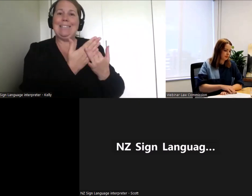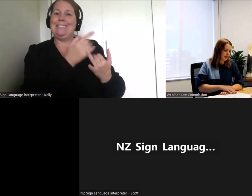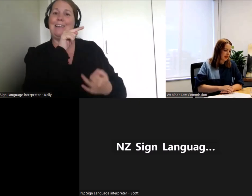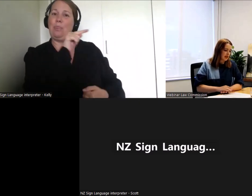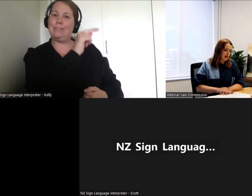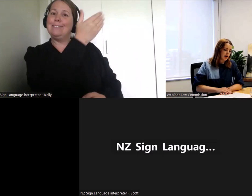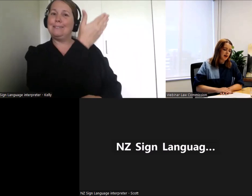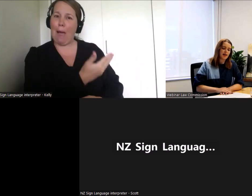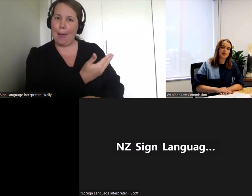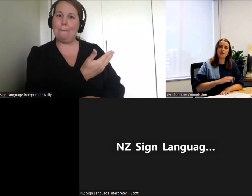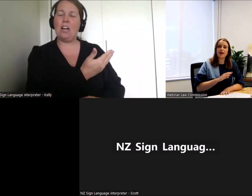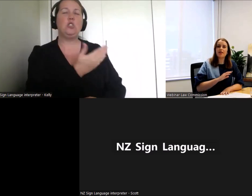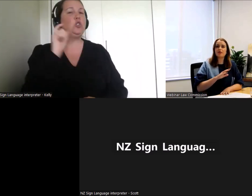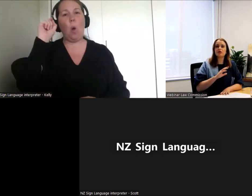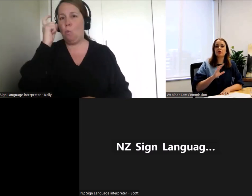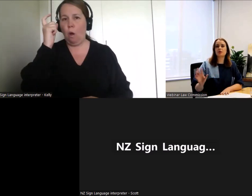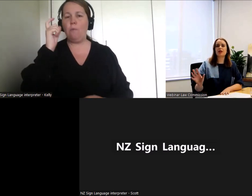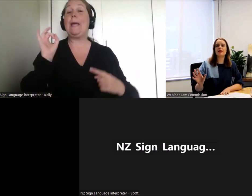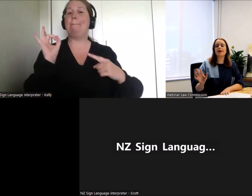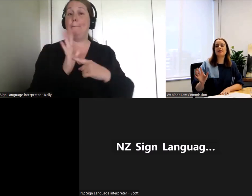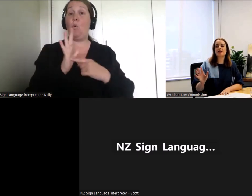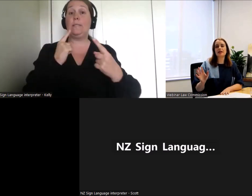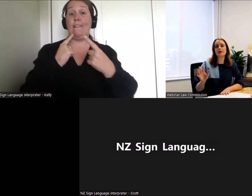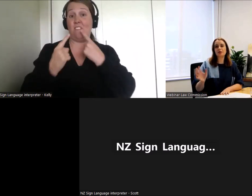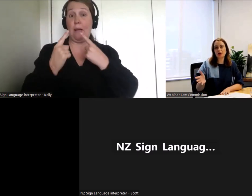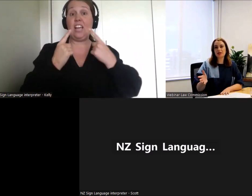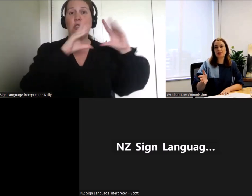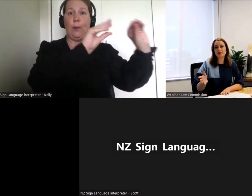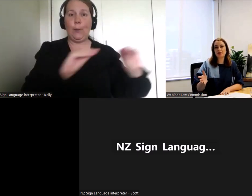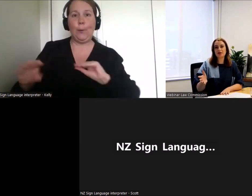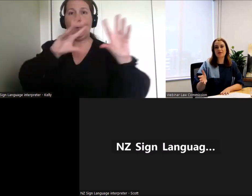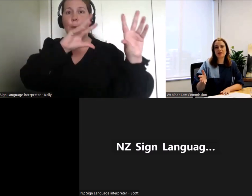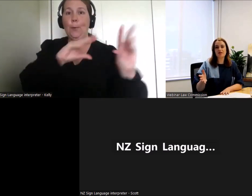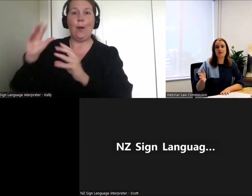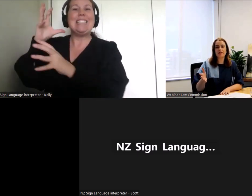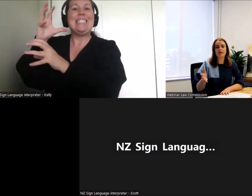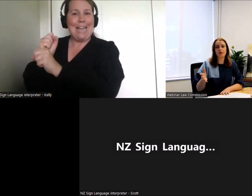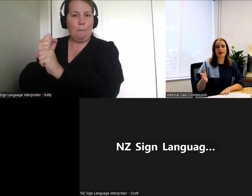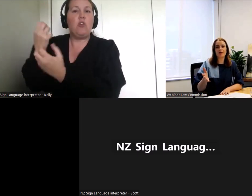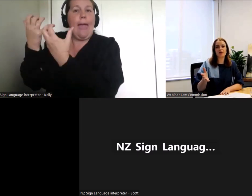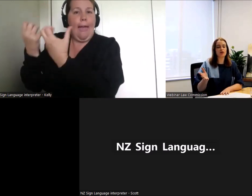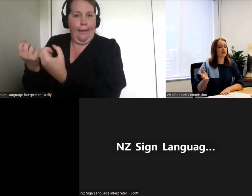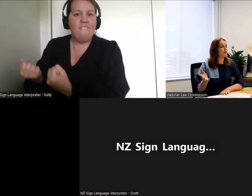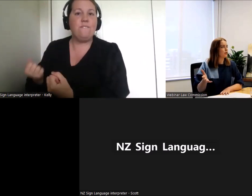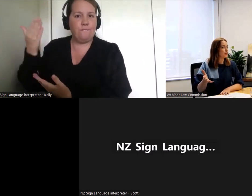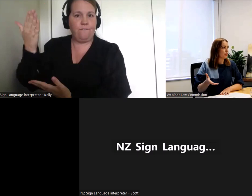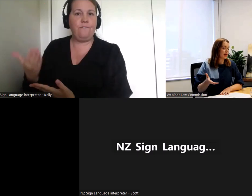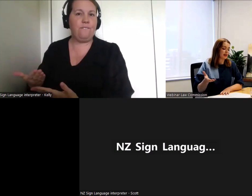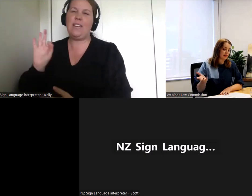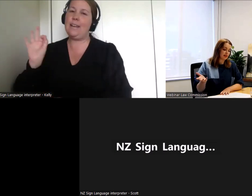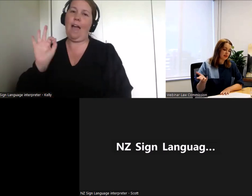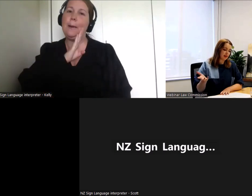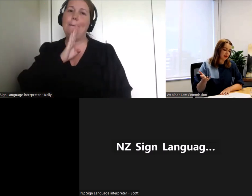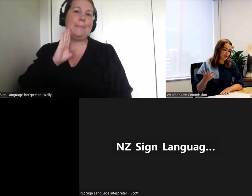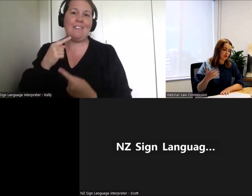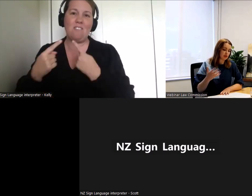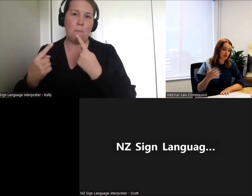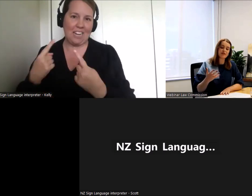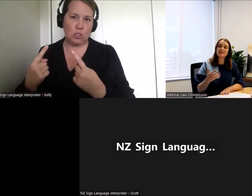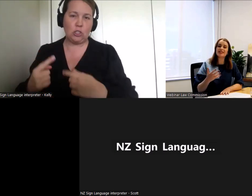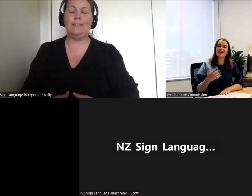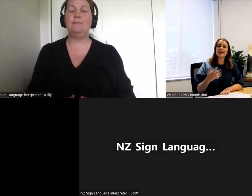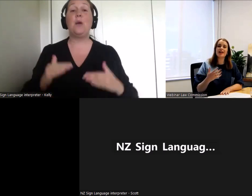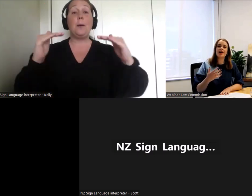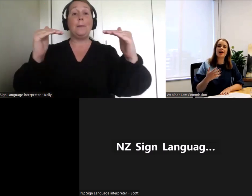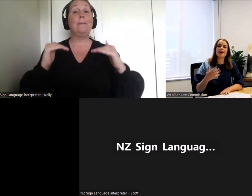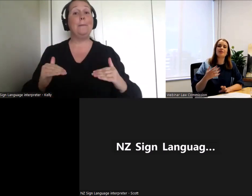Megan? So now that we've talked a bit about the process for this review we'll now move on to the fourth topic that we